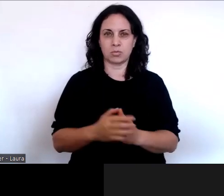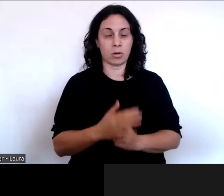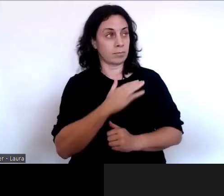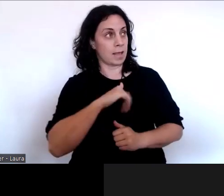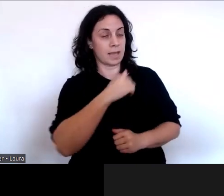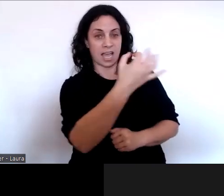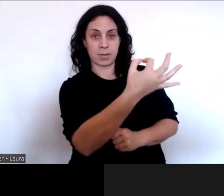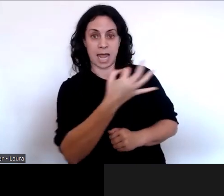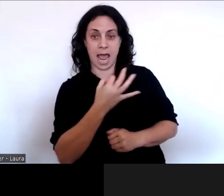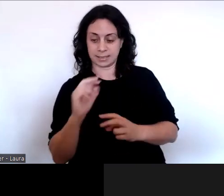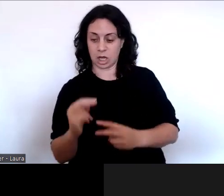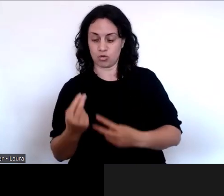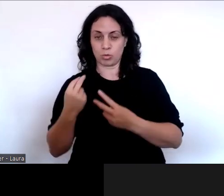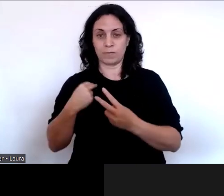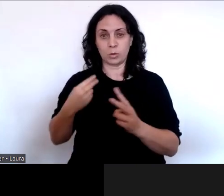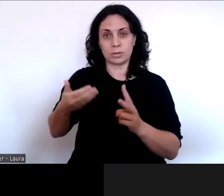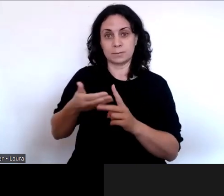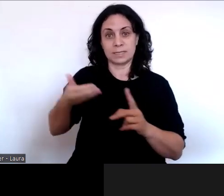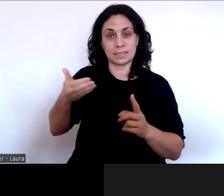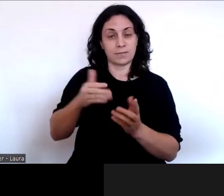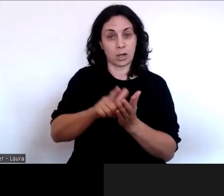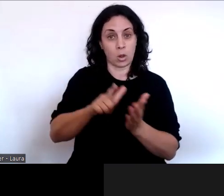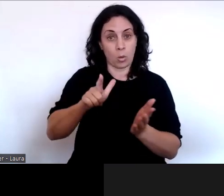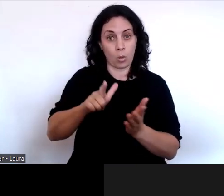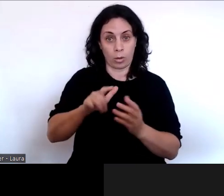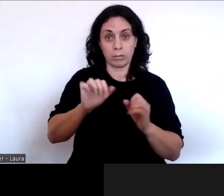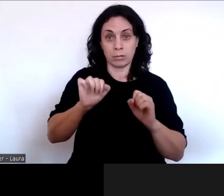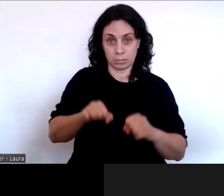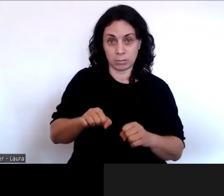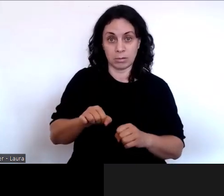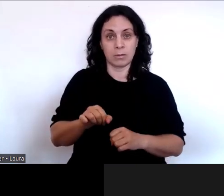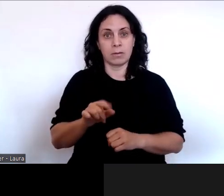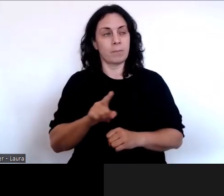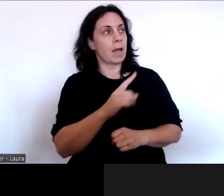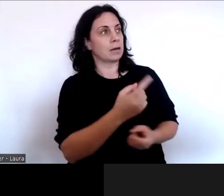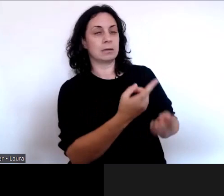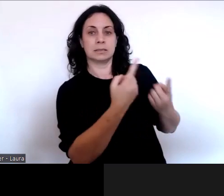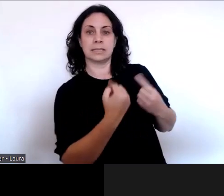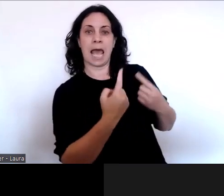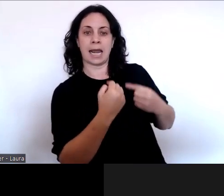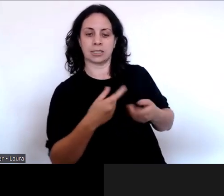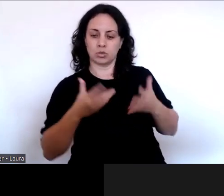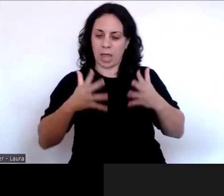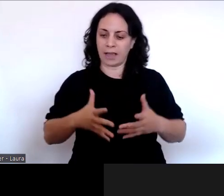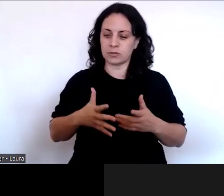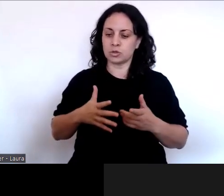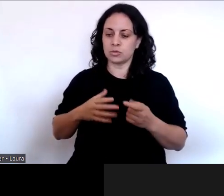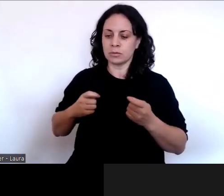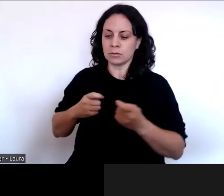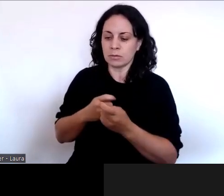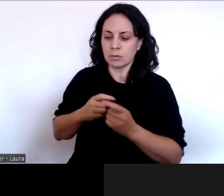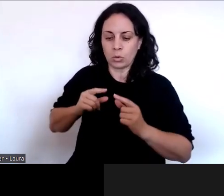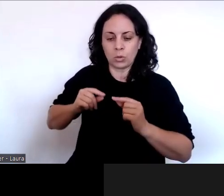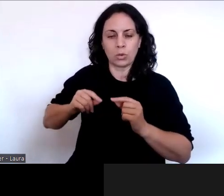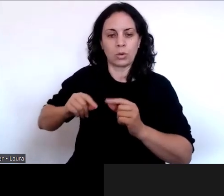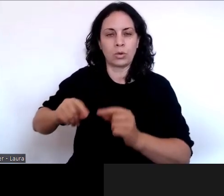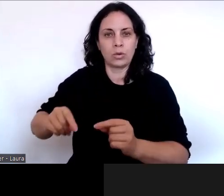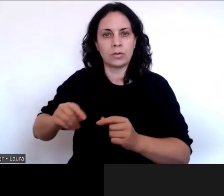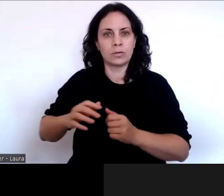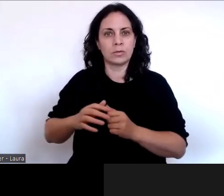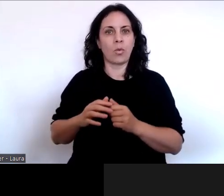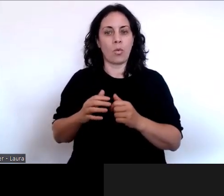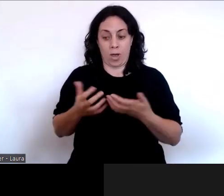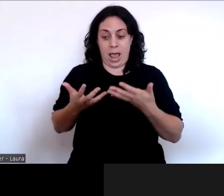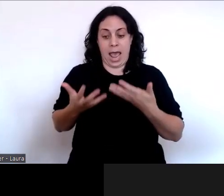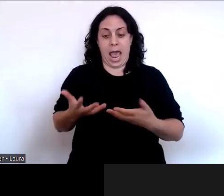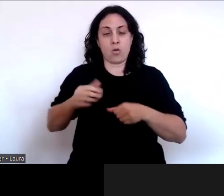review particular areas of law, it doesn't tell us what conclusions we should get to. It doesn't tell us how we should go about